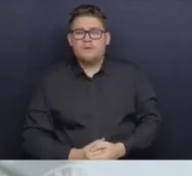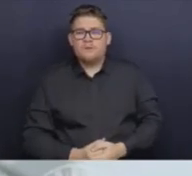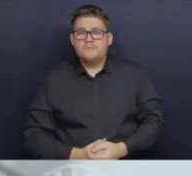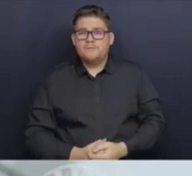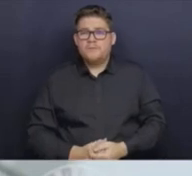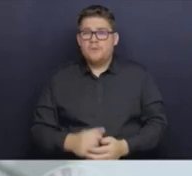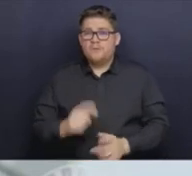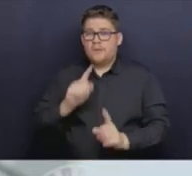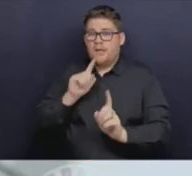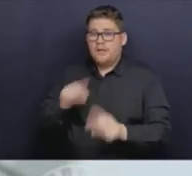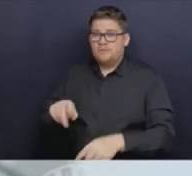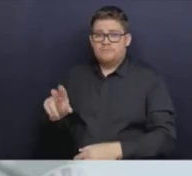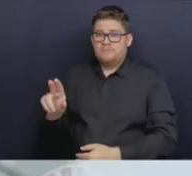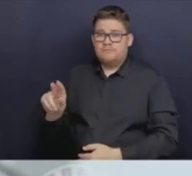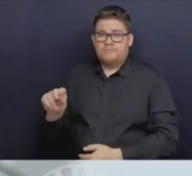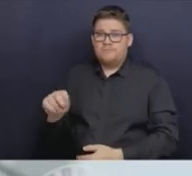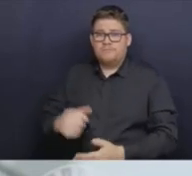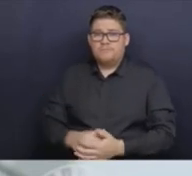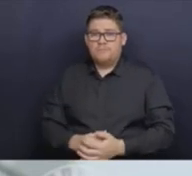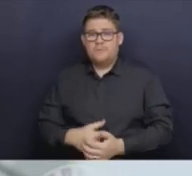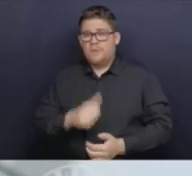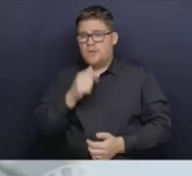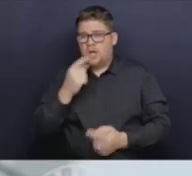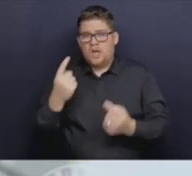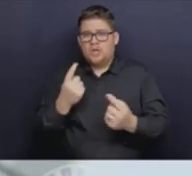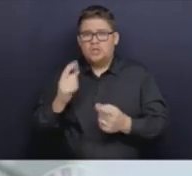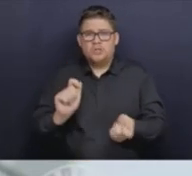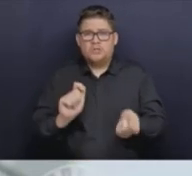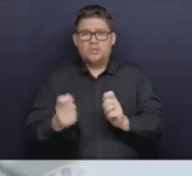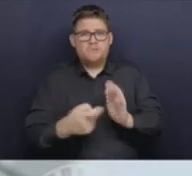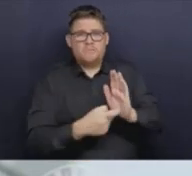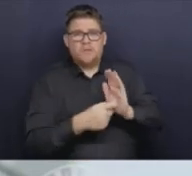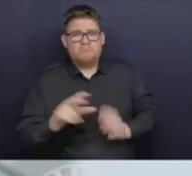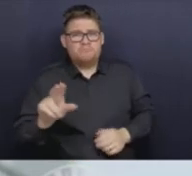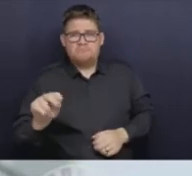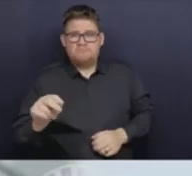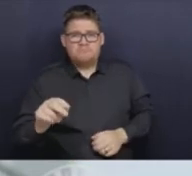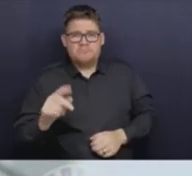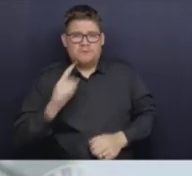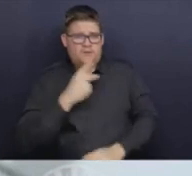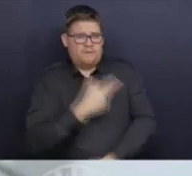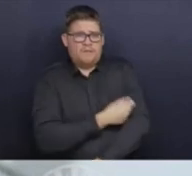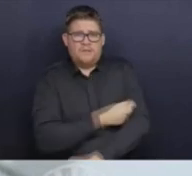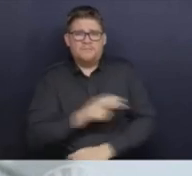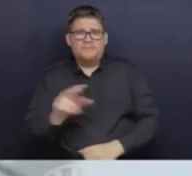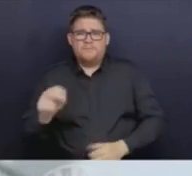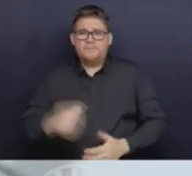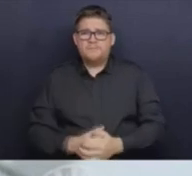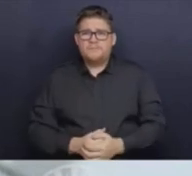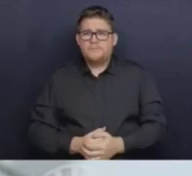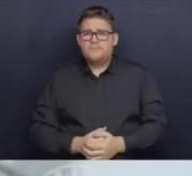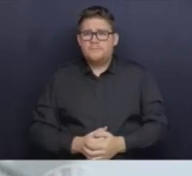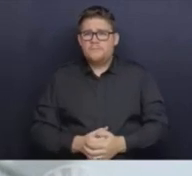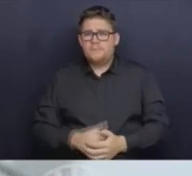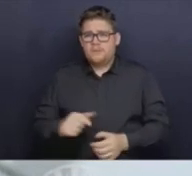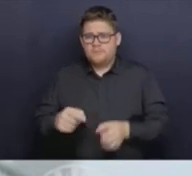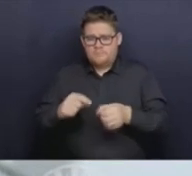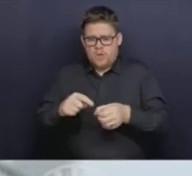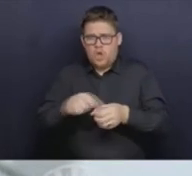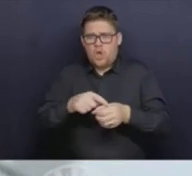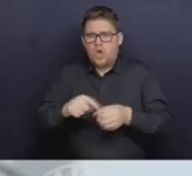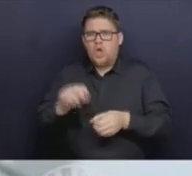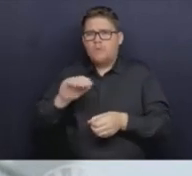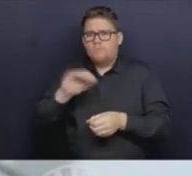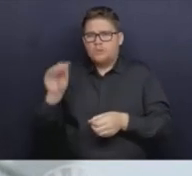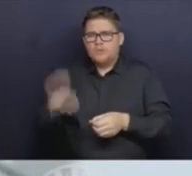of vaccination in our healthcare system. The small number of people who chose not to be vaccinated have